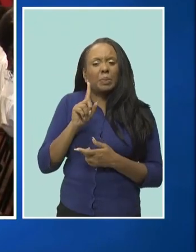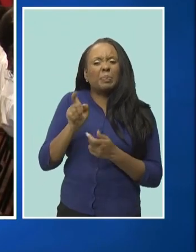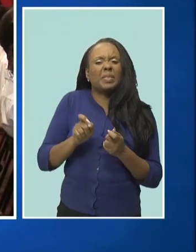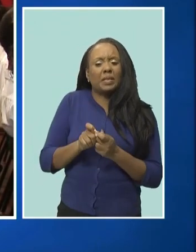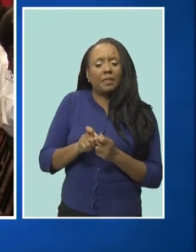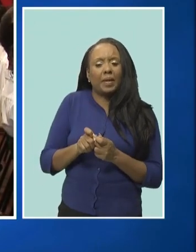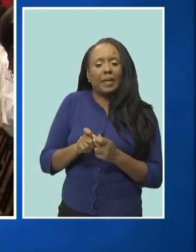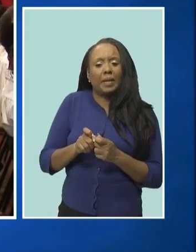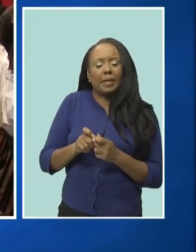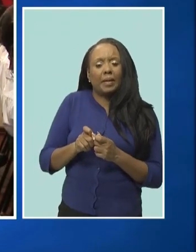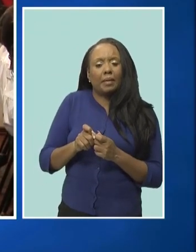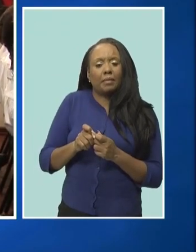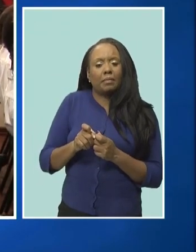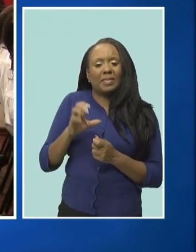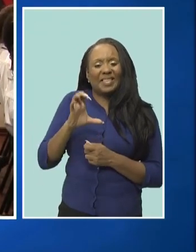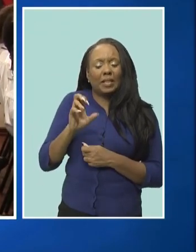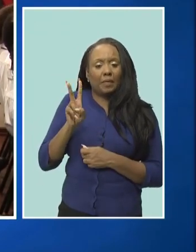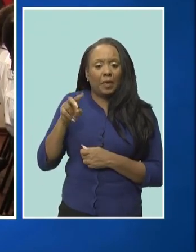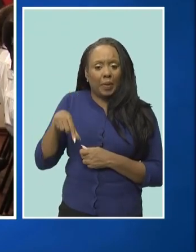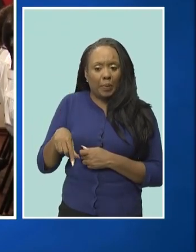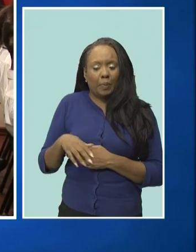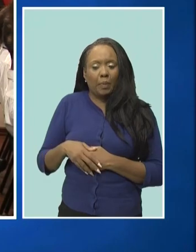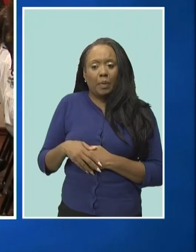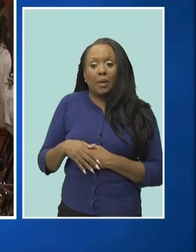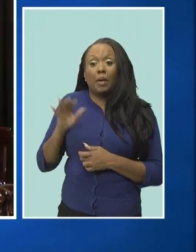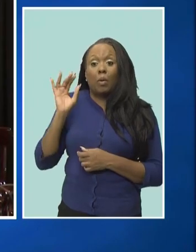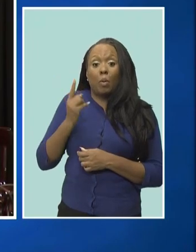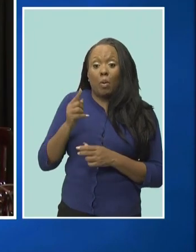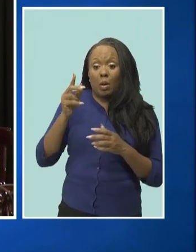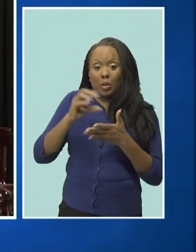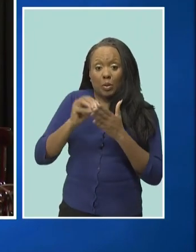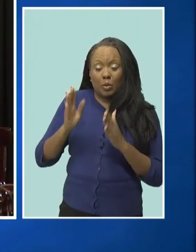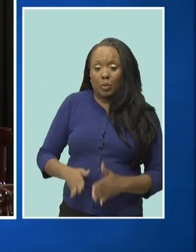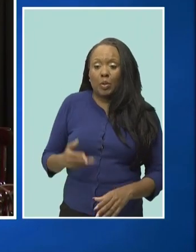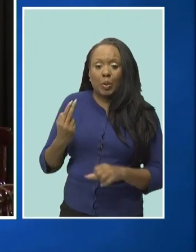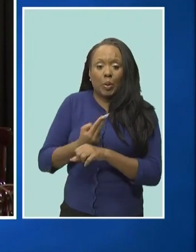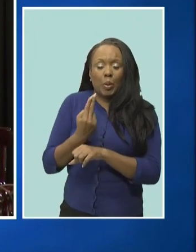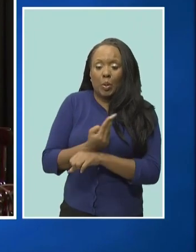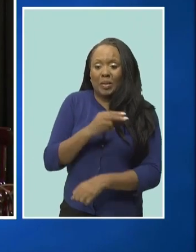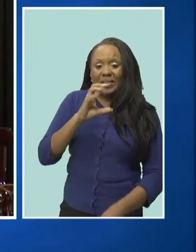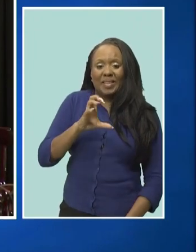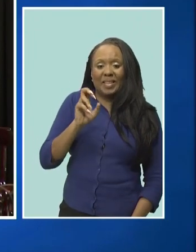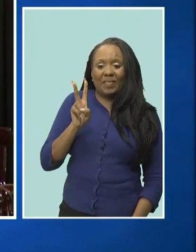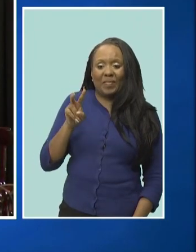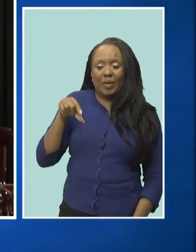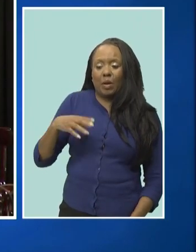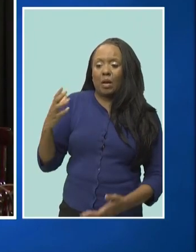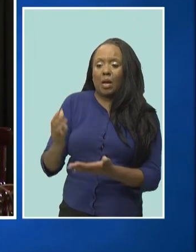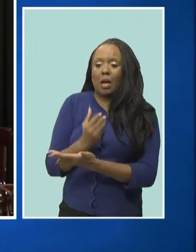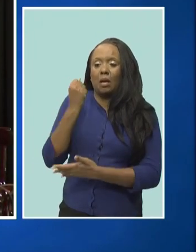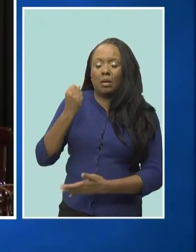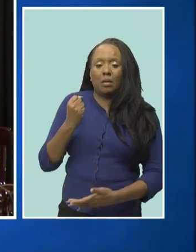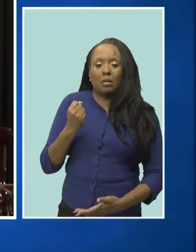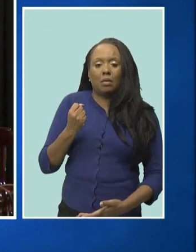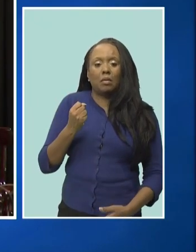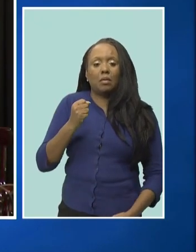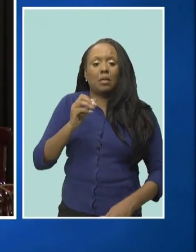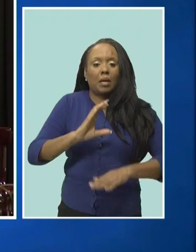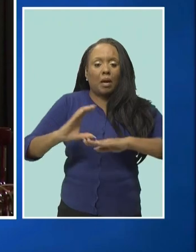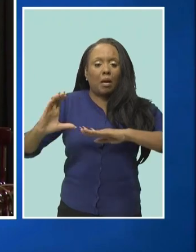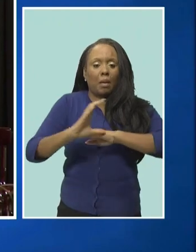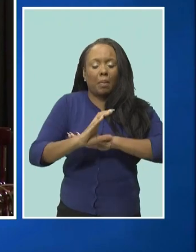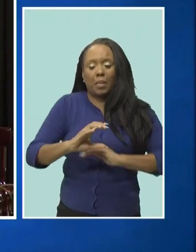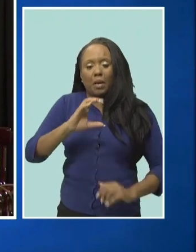use the cdq certification to acquire the caribbean certificate that allows him